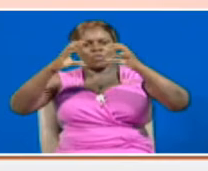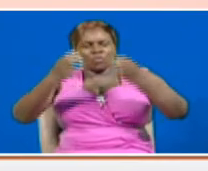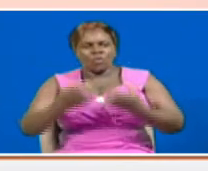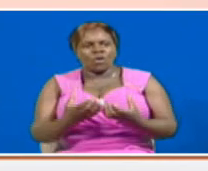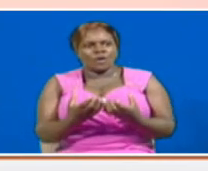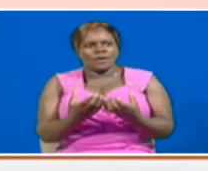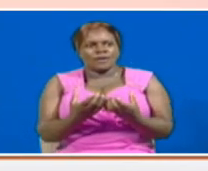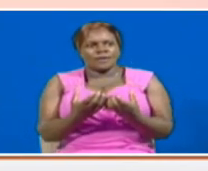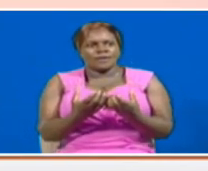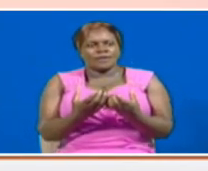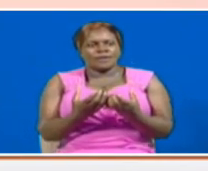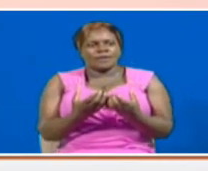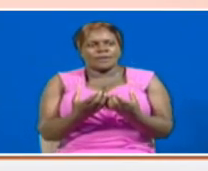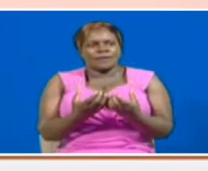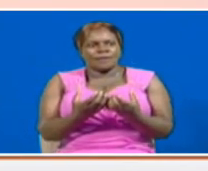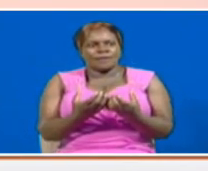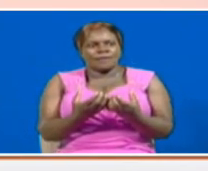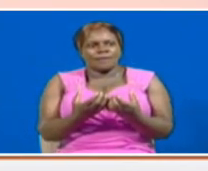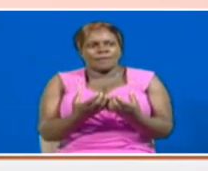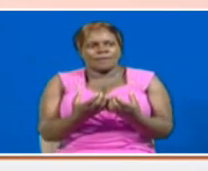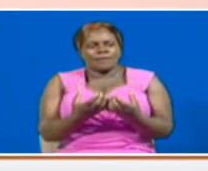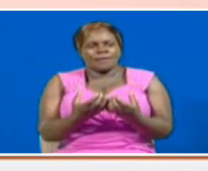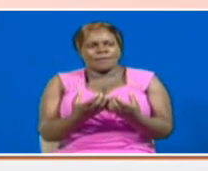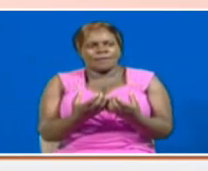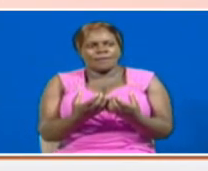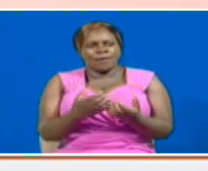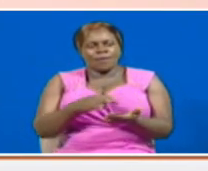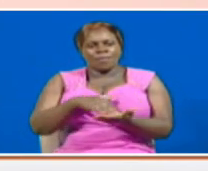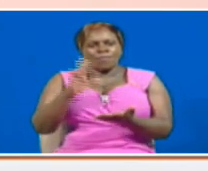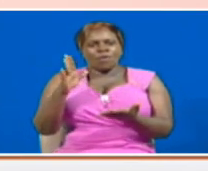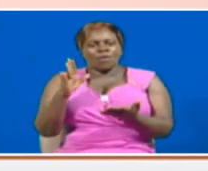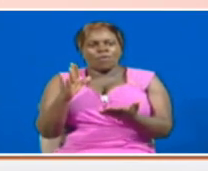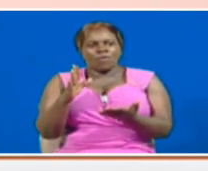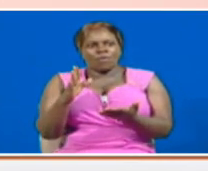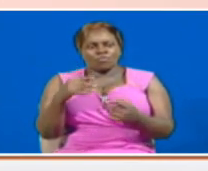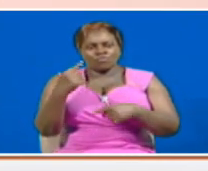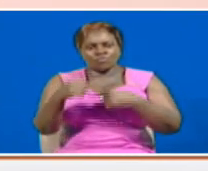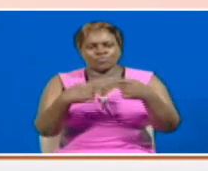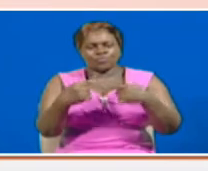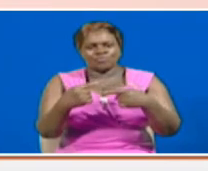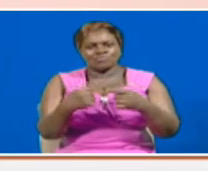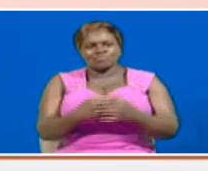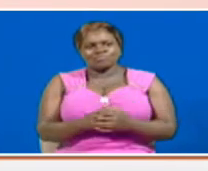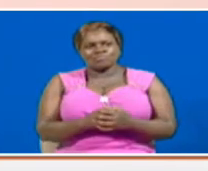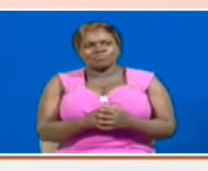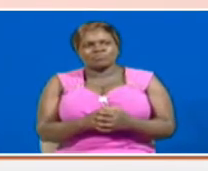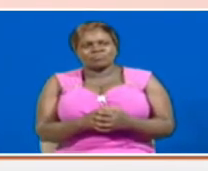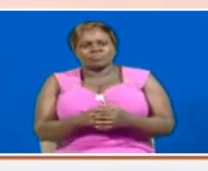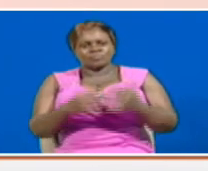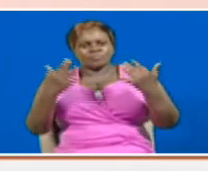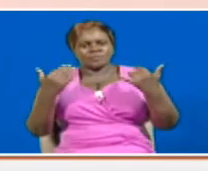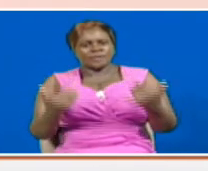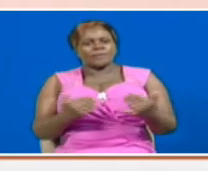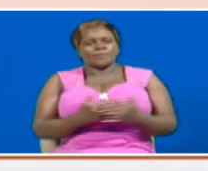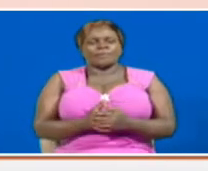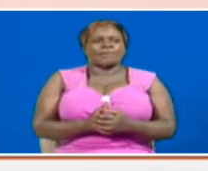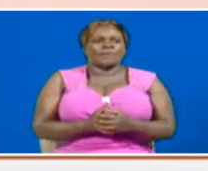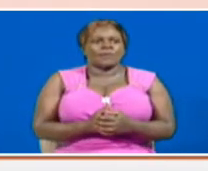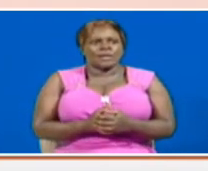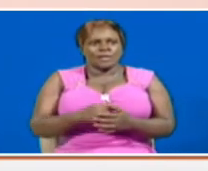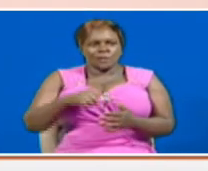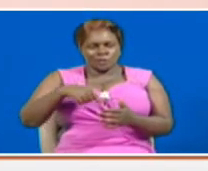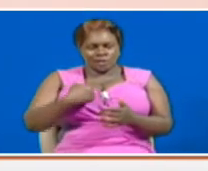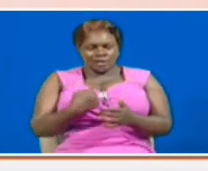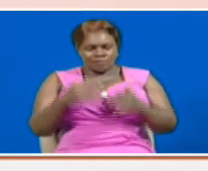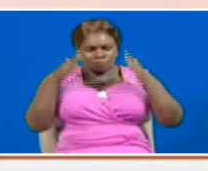generative AI tools become much, much more prevalent in our everyday lives. And we are